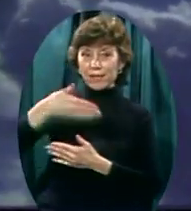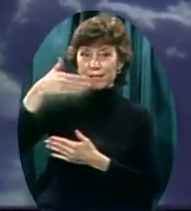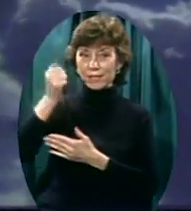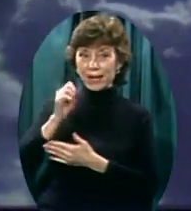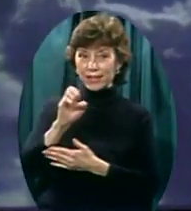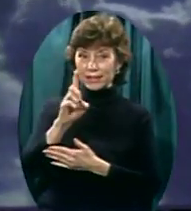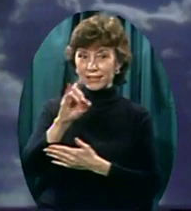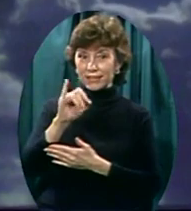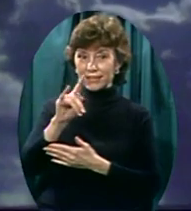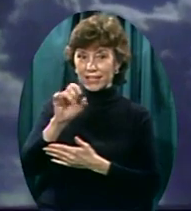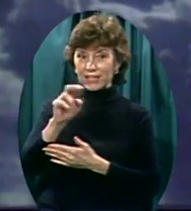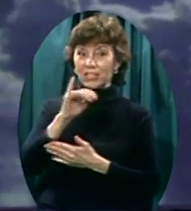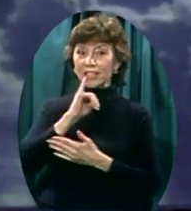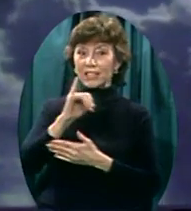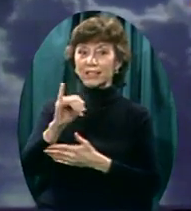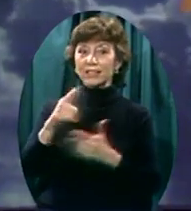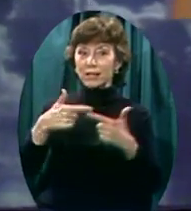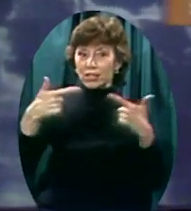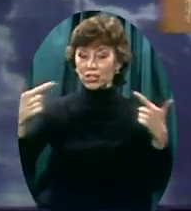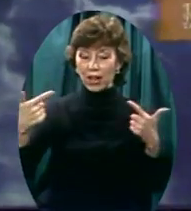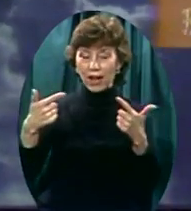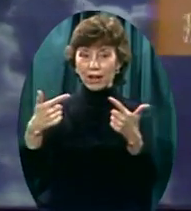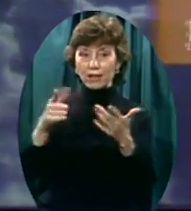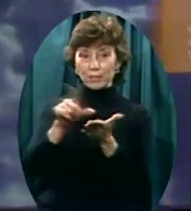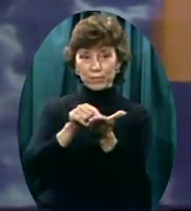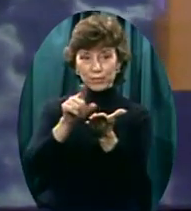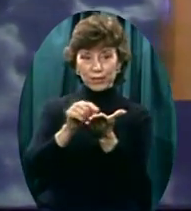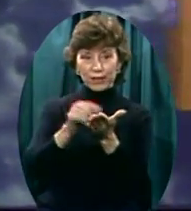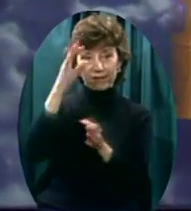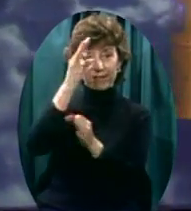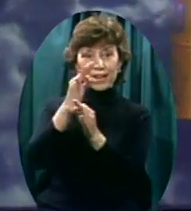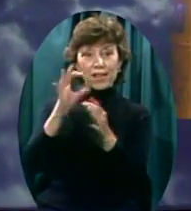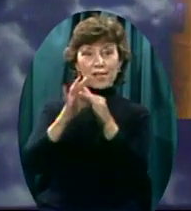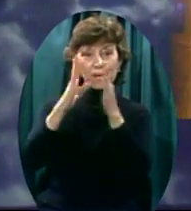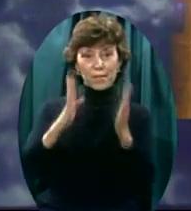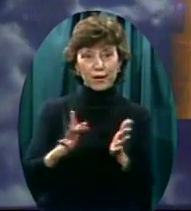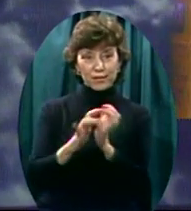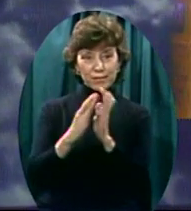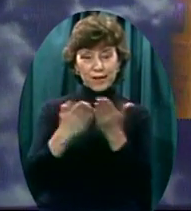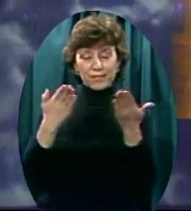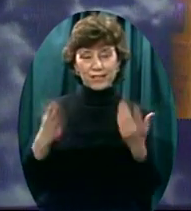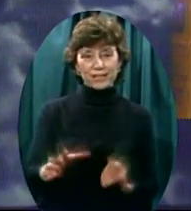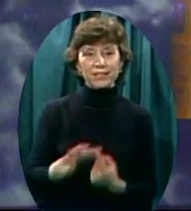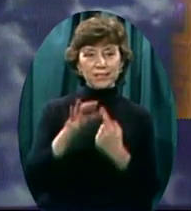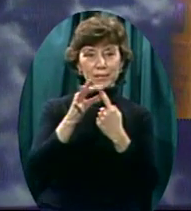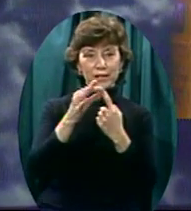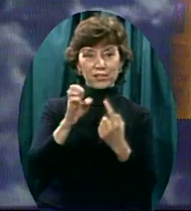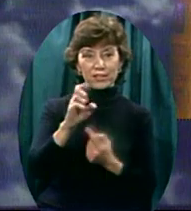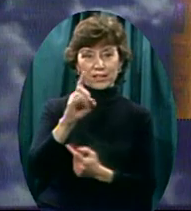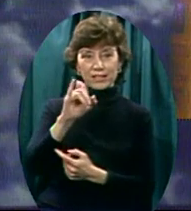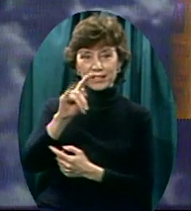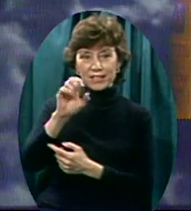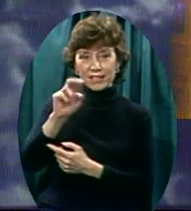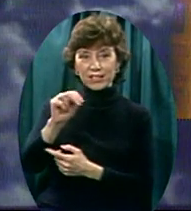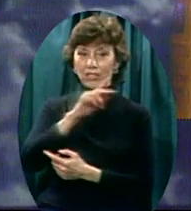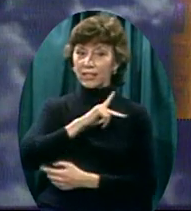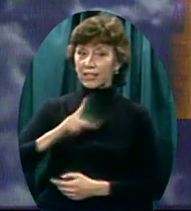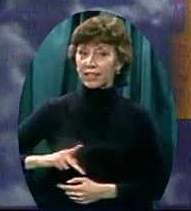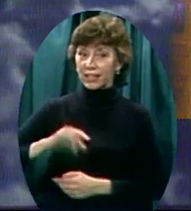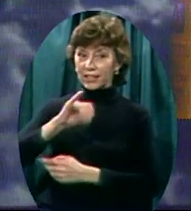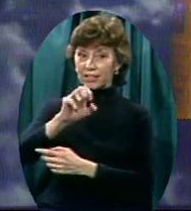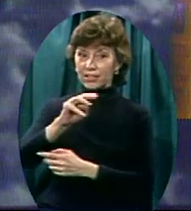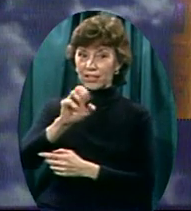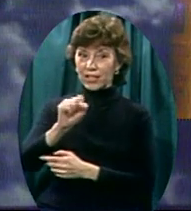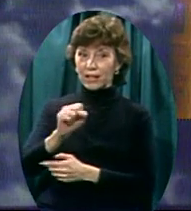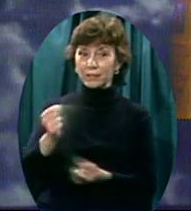is undoubtedly the Giant Print Faith Partner Study Bible. This special edition King James Version Bible is available only